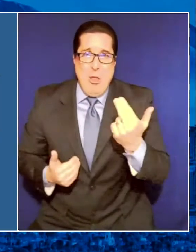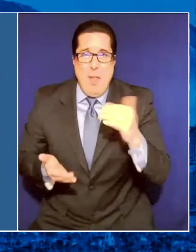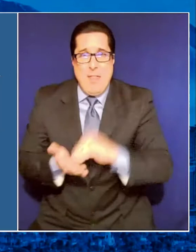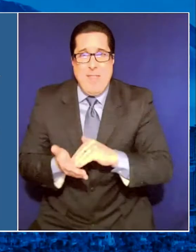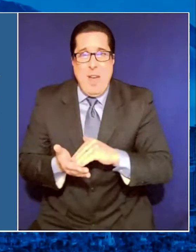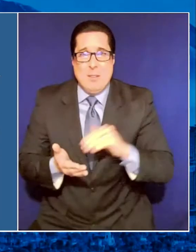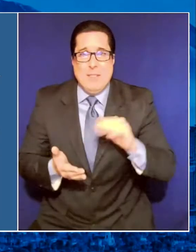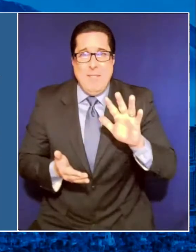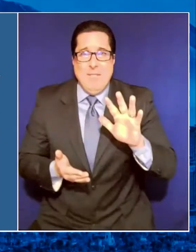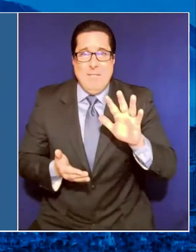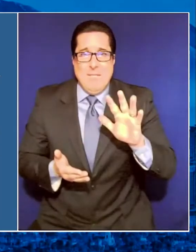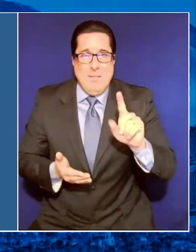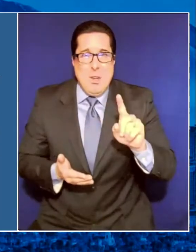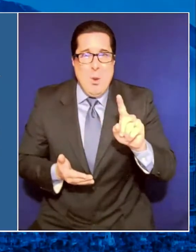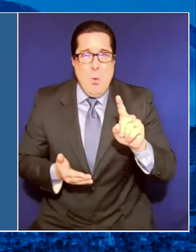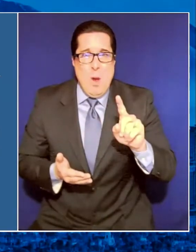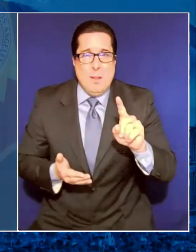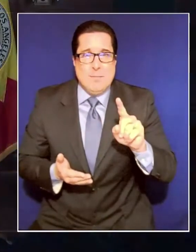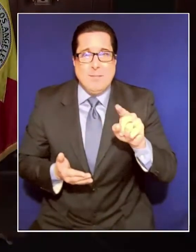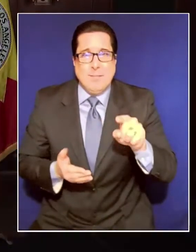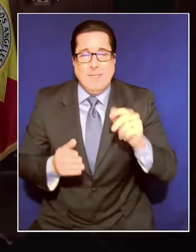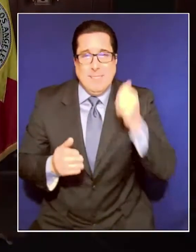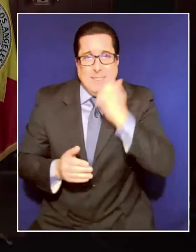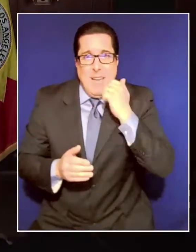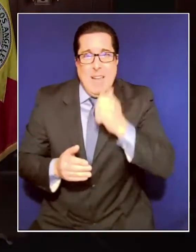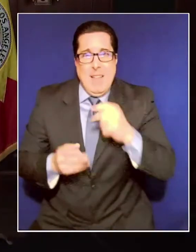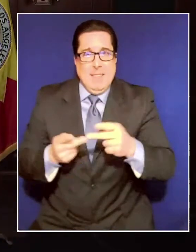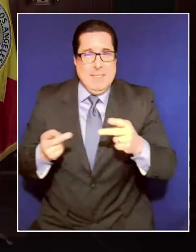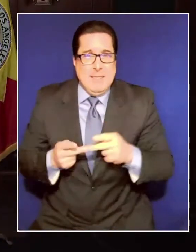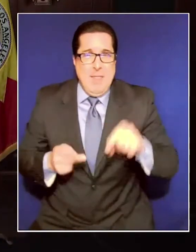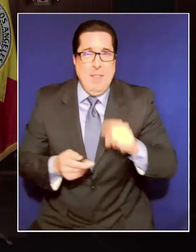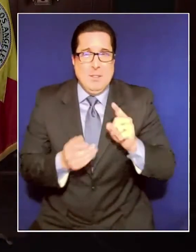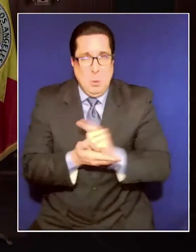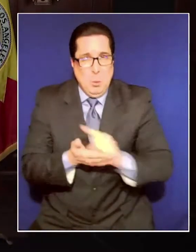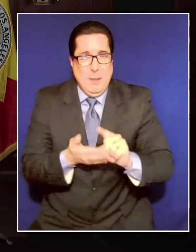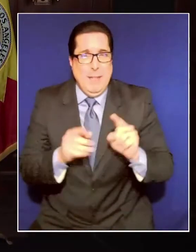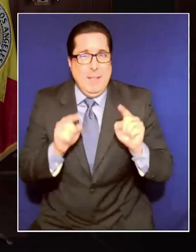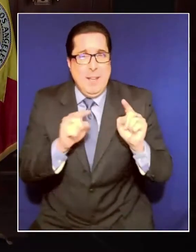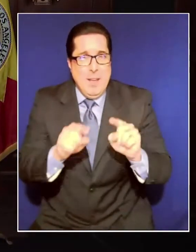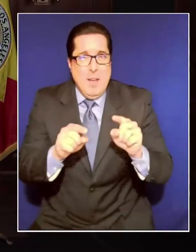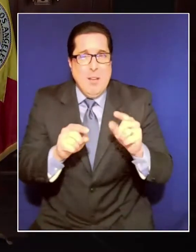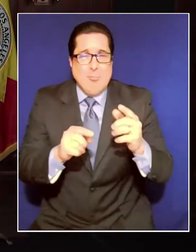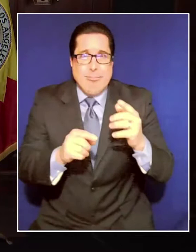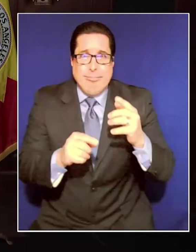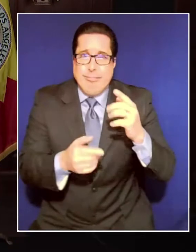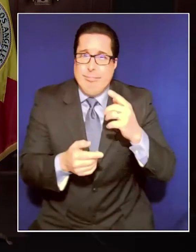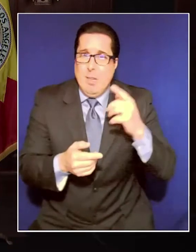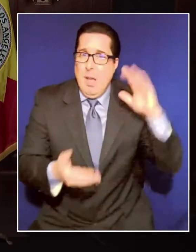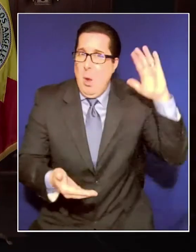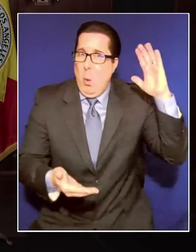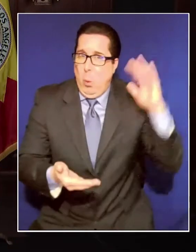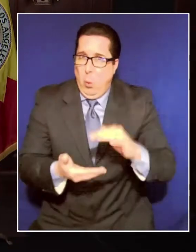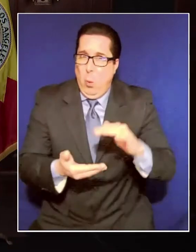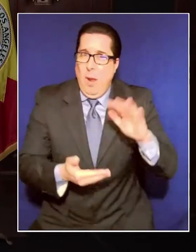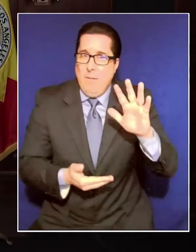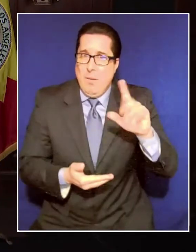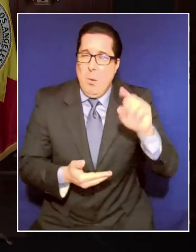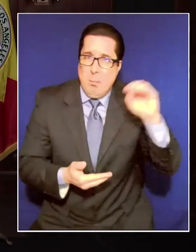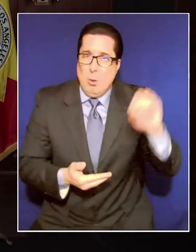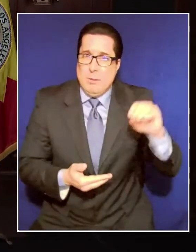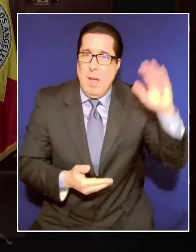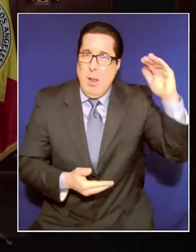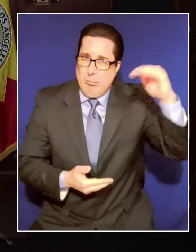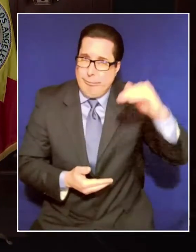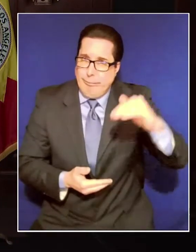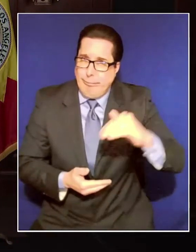vaccinations at our sites this week, a 27% increase since last week. And get this number, one I'm very proud